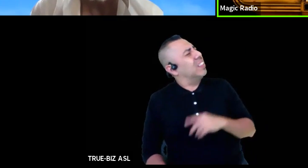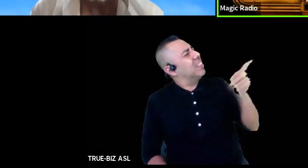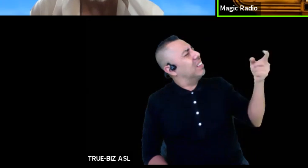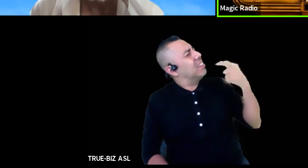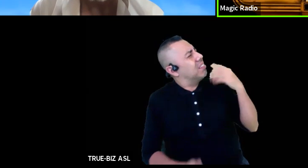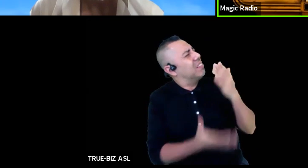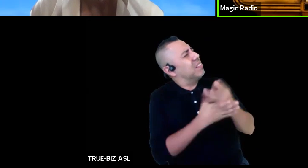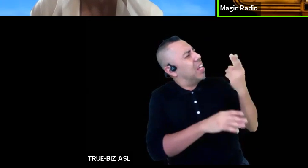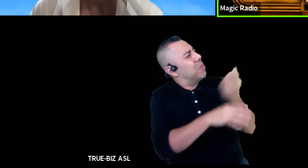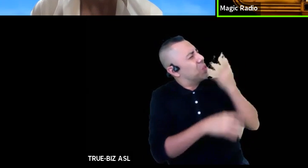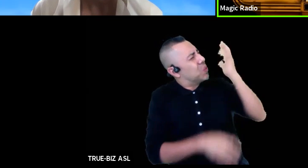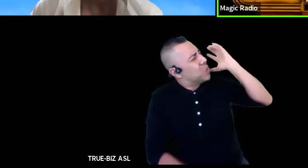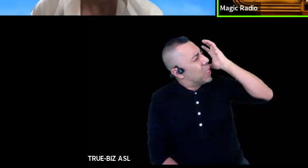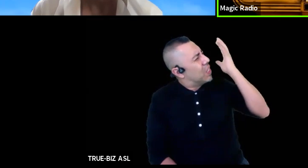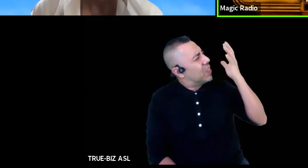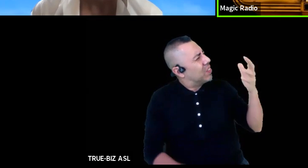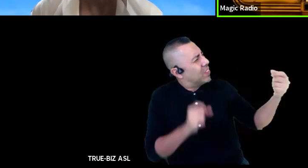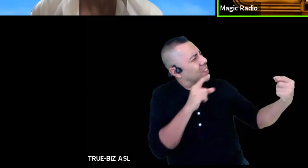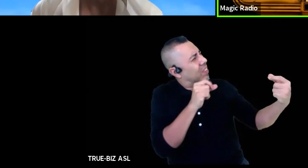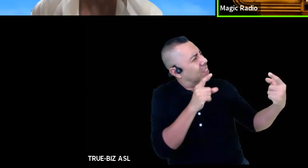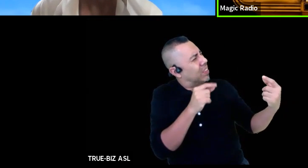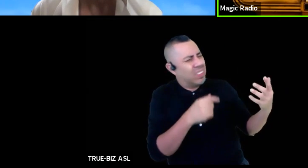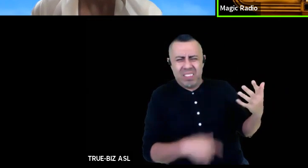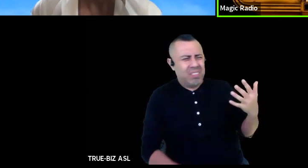what are you talking about?